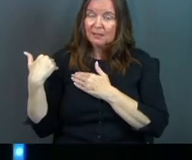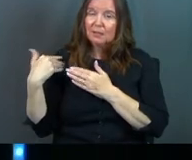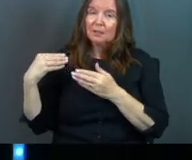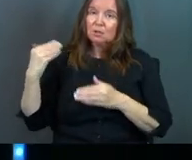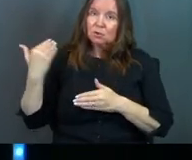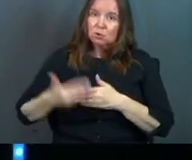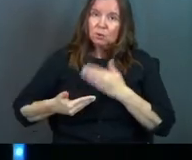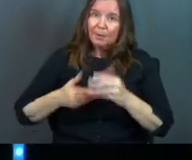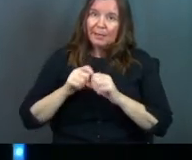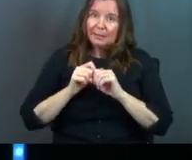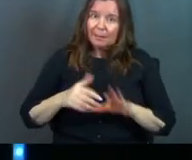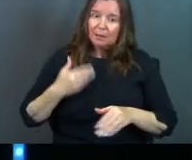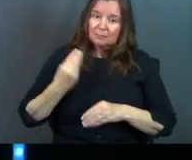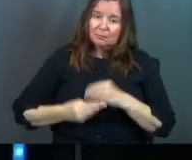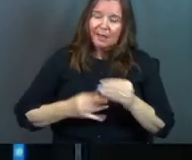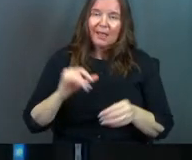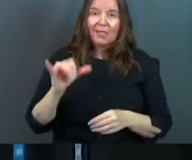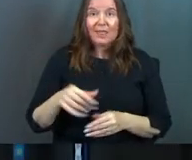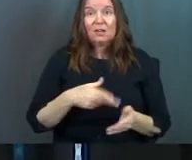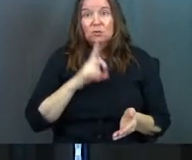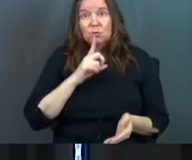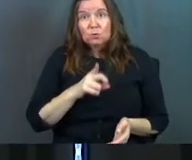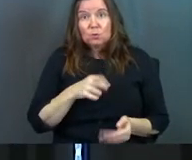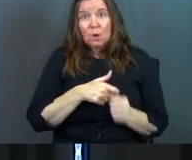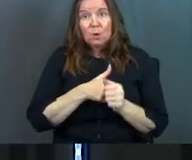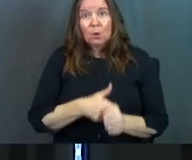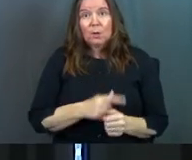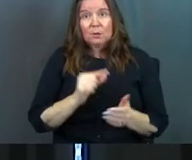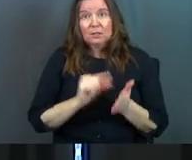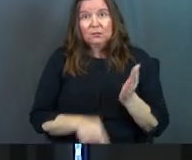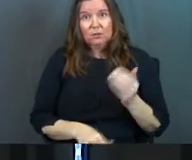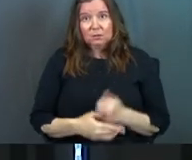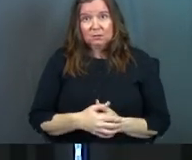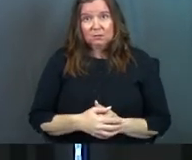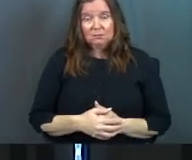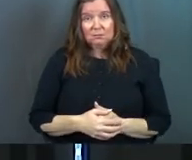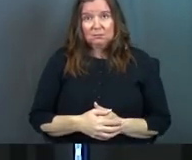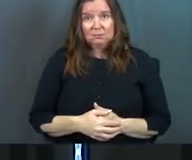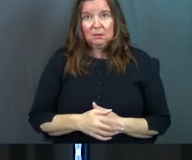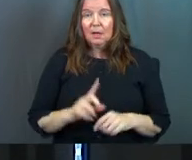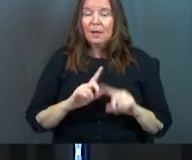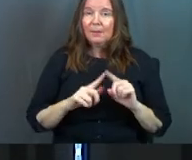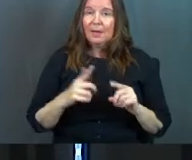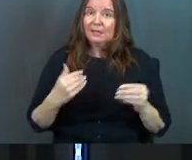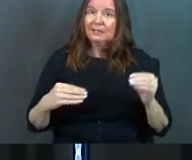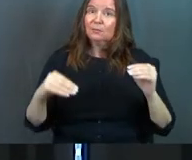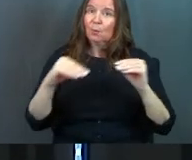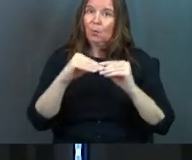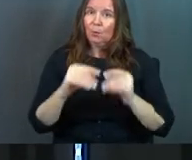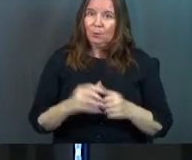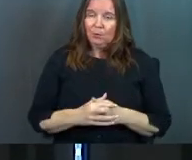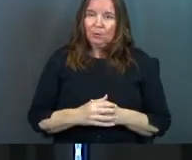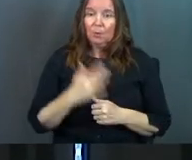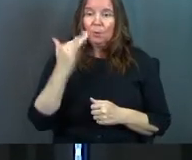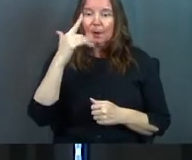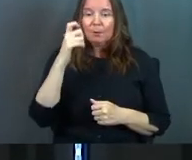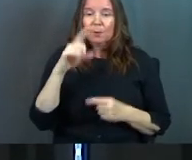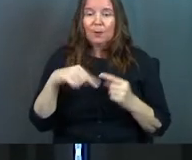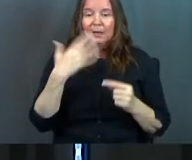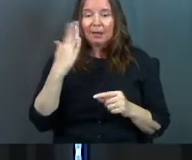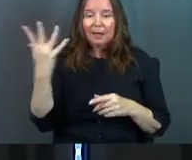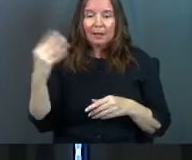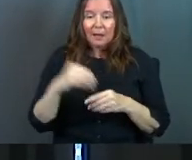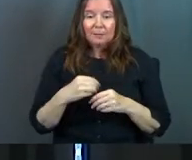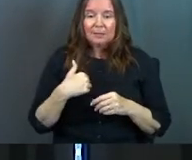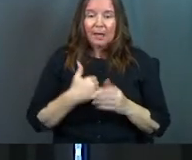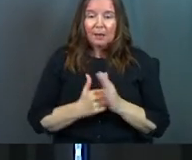to pass the blessing along. And that's true according to this verse. But it's way more. Because when God